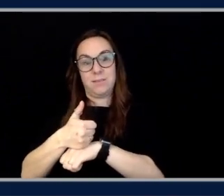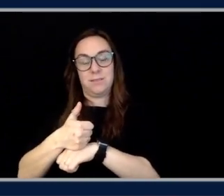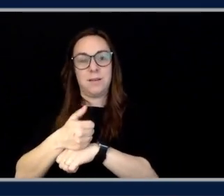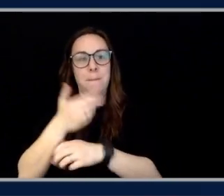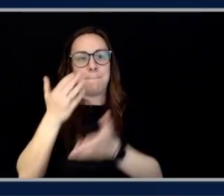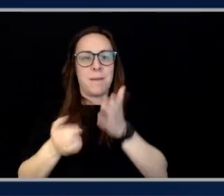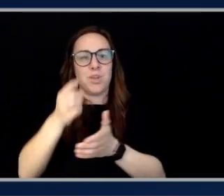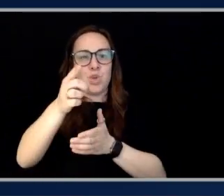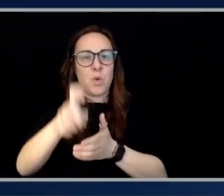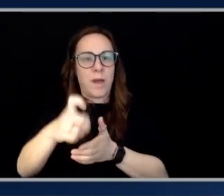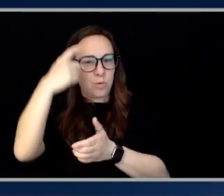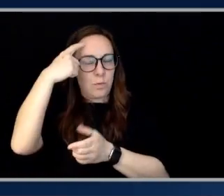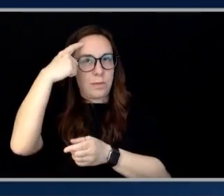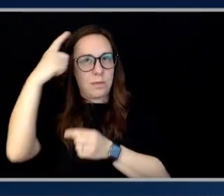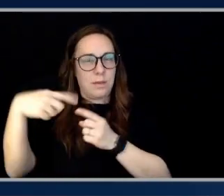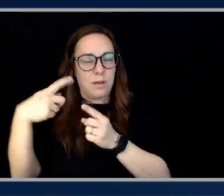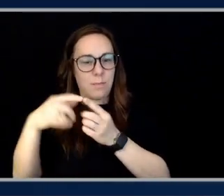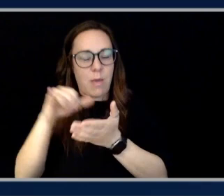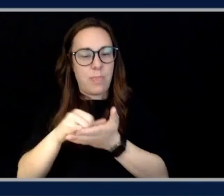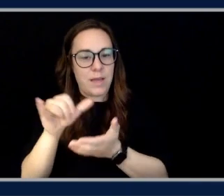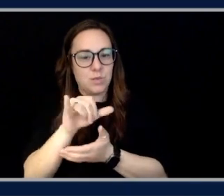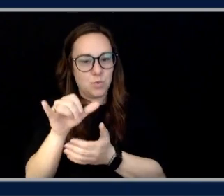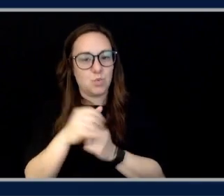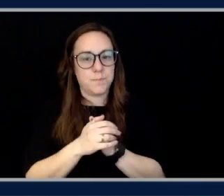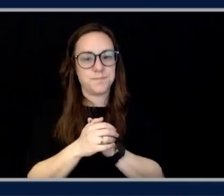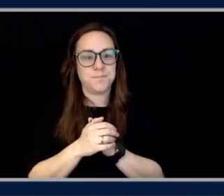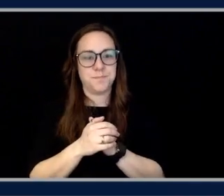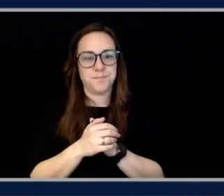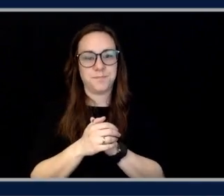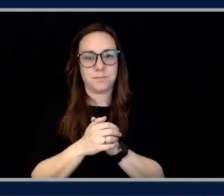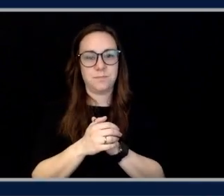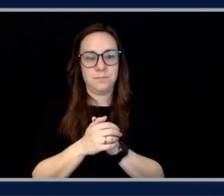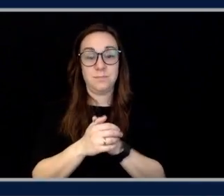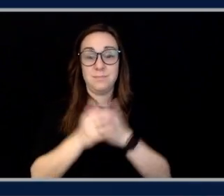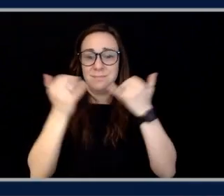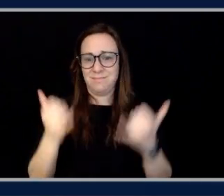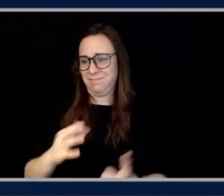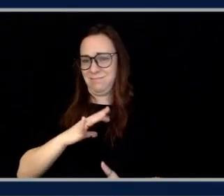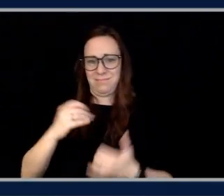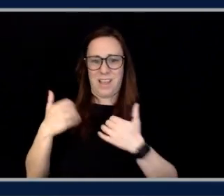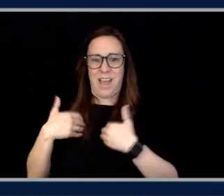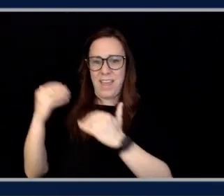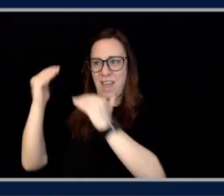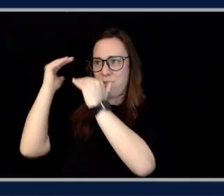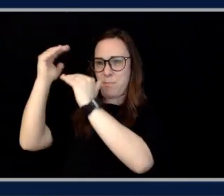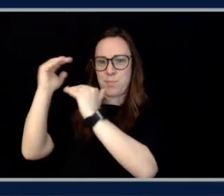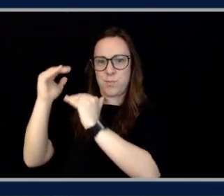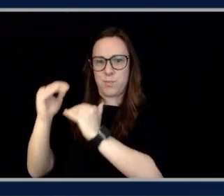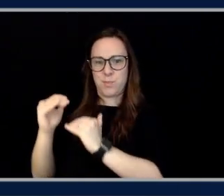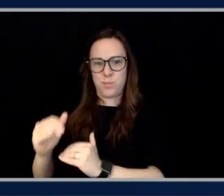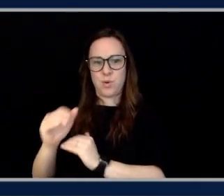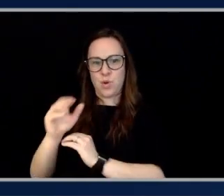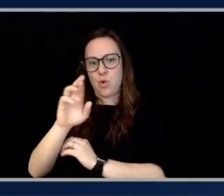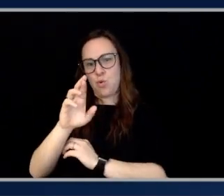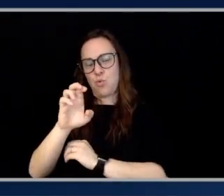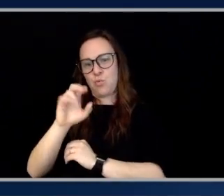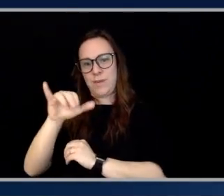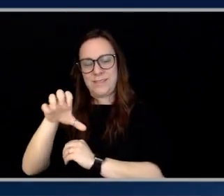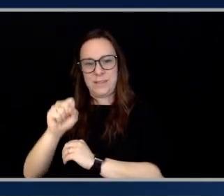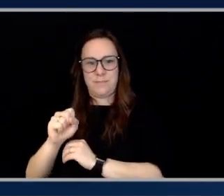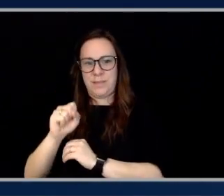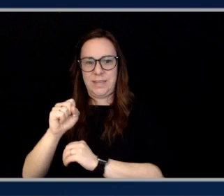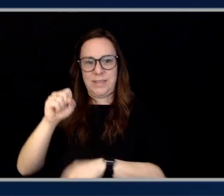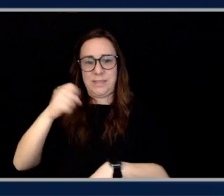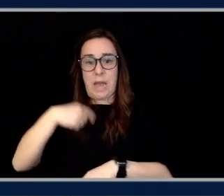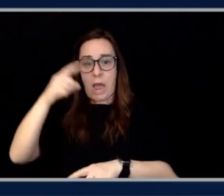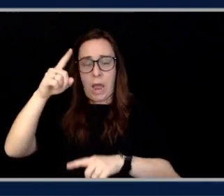too. That's really neat. What's really neat about this is I've got a stack of old recipes that I don't even remember or can't even read them. I'm going to go use this selfish to